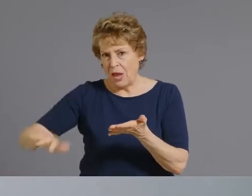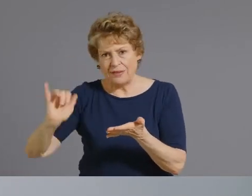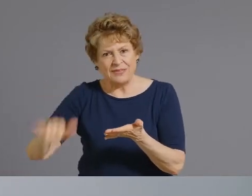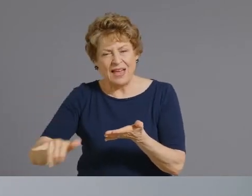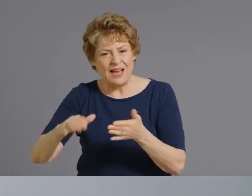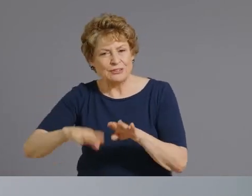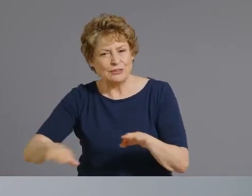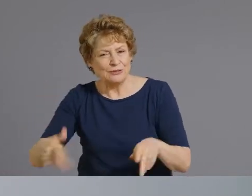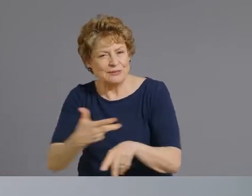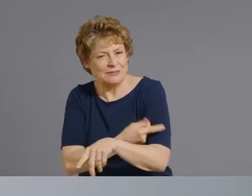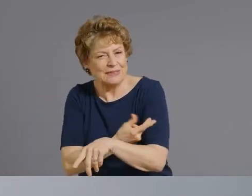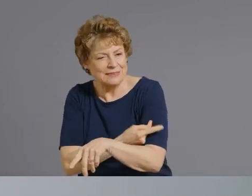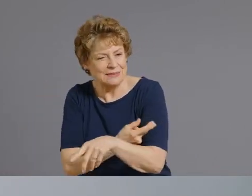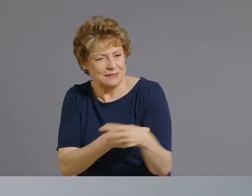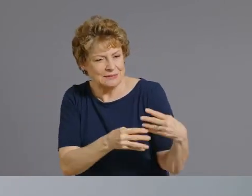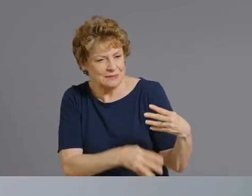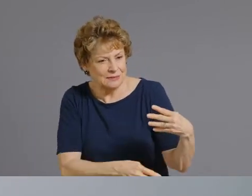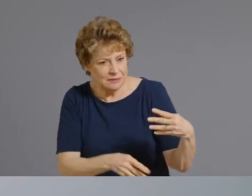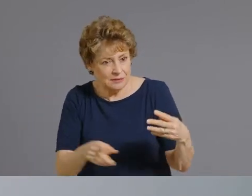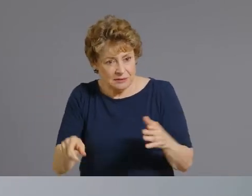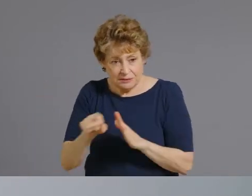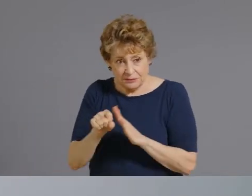simply saying i don't think so